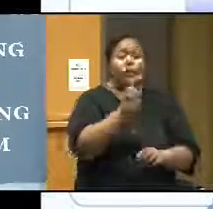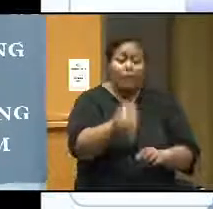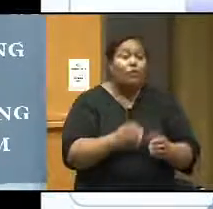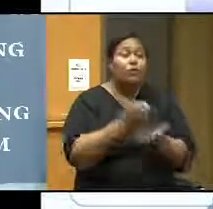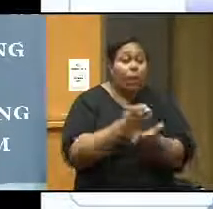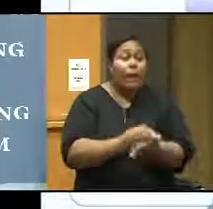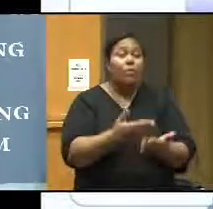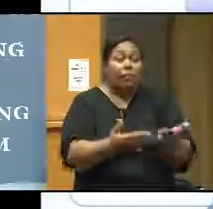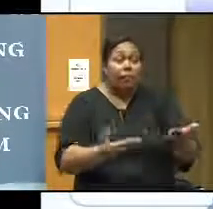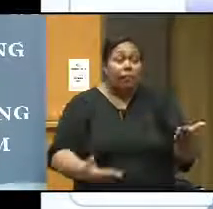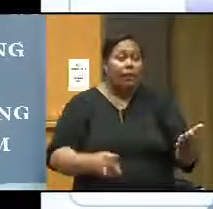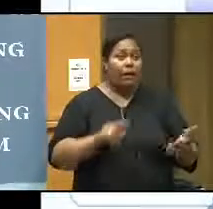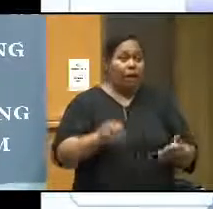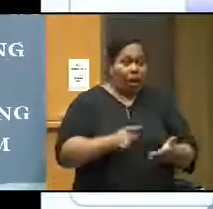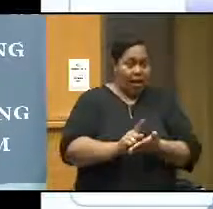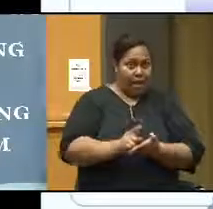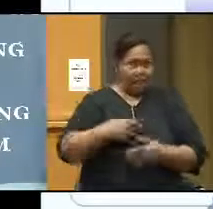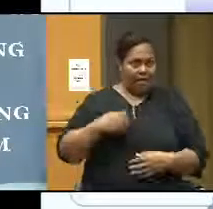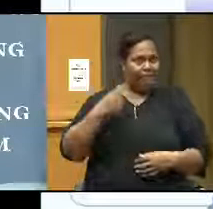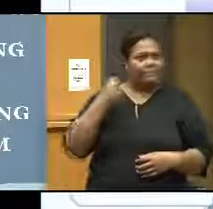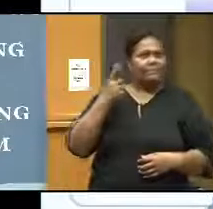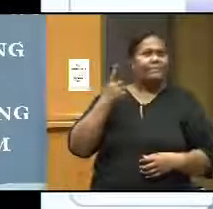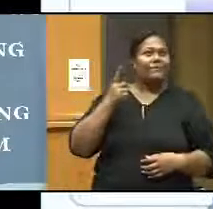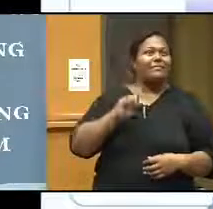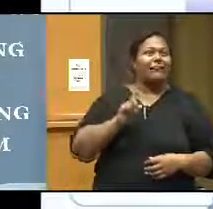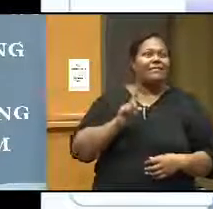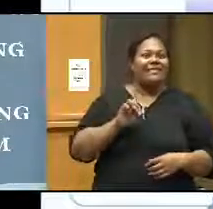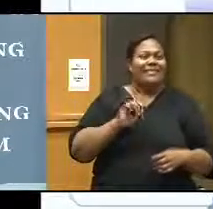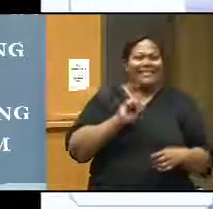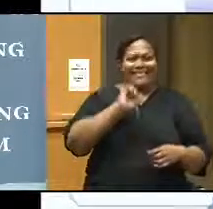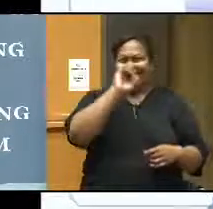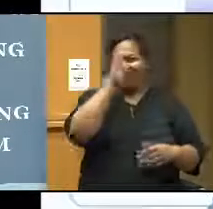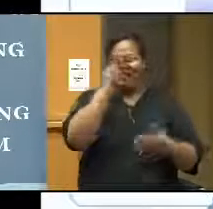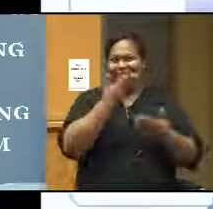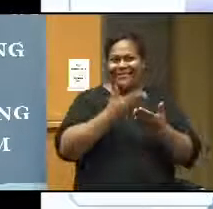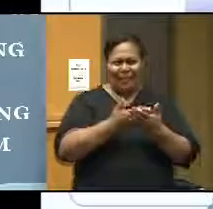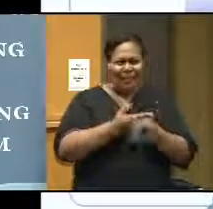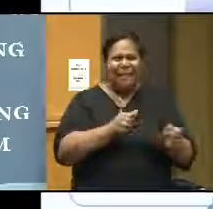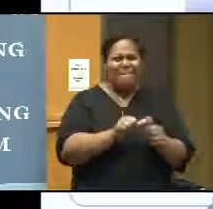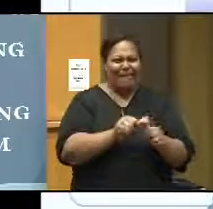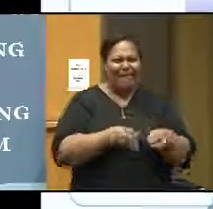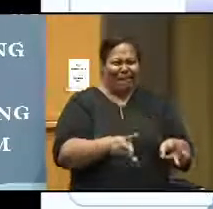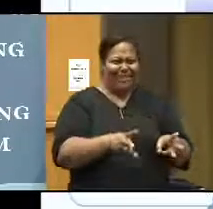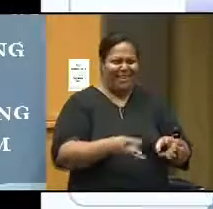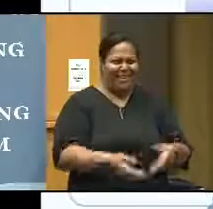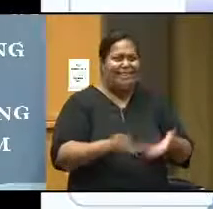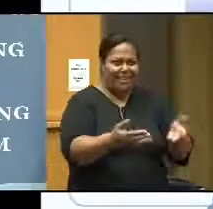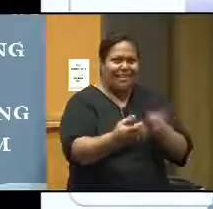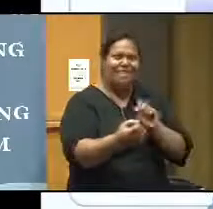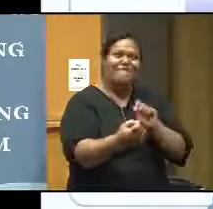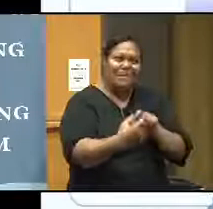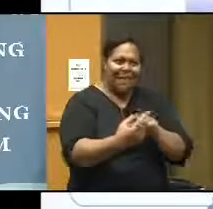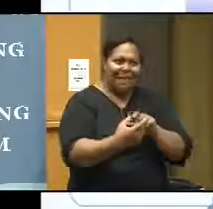and so on. But later on, I realized that there are the better ways of writing the feedback if you read the literature. Okay?